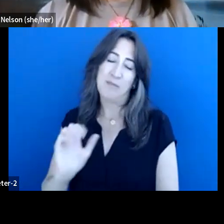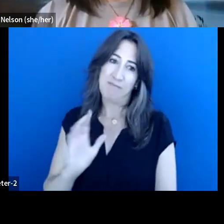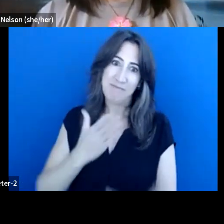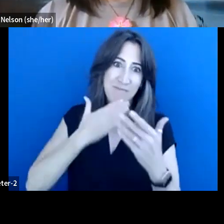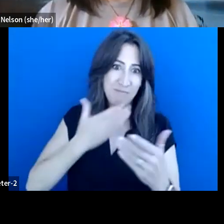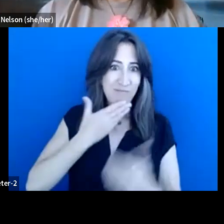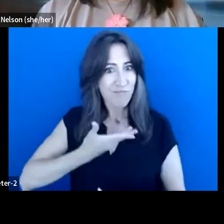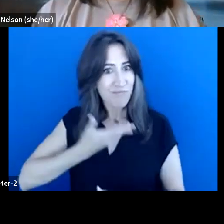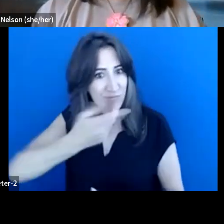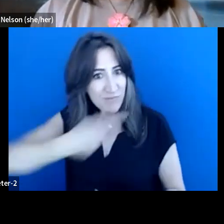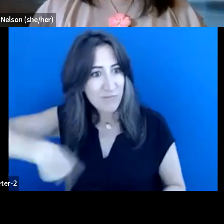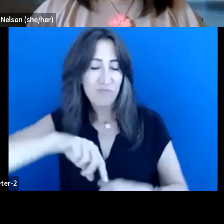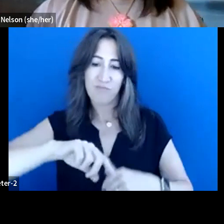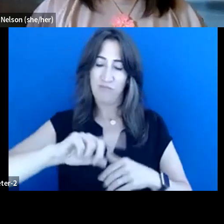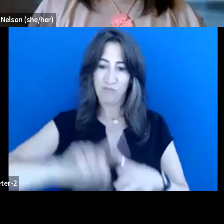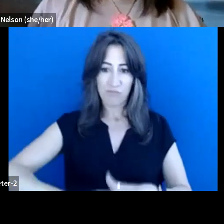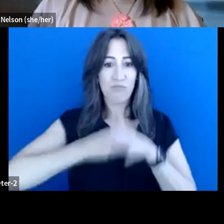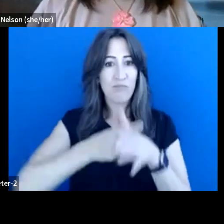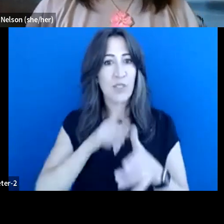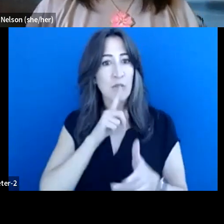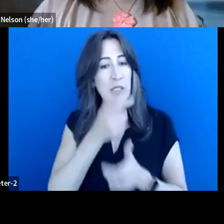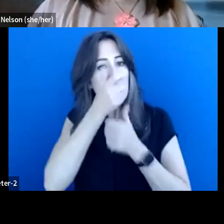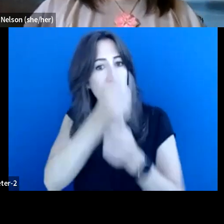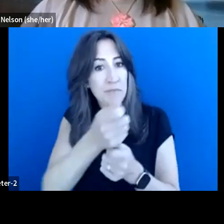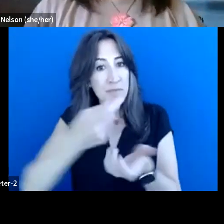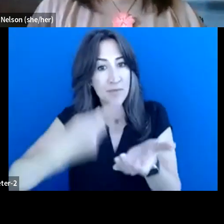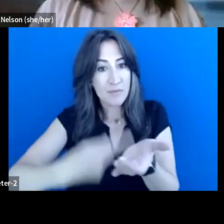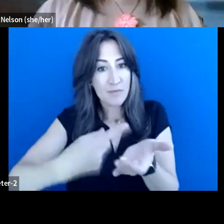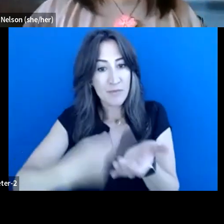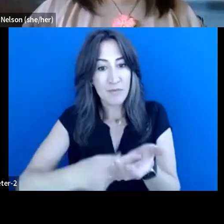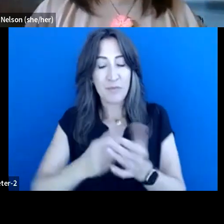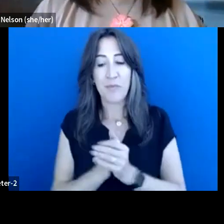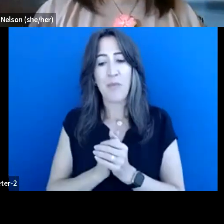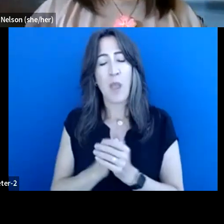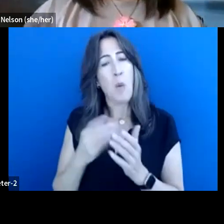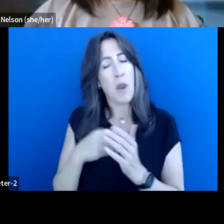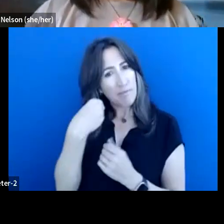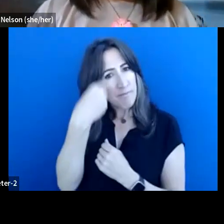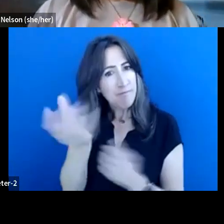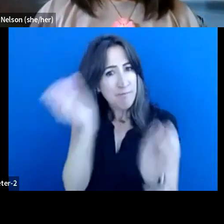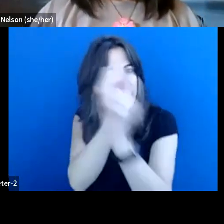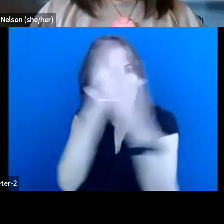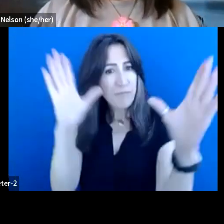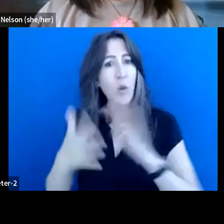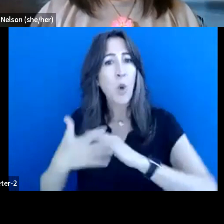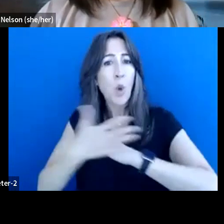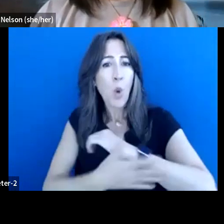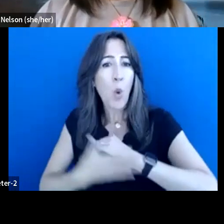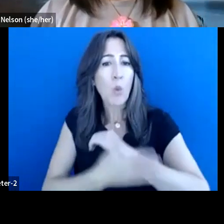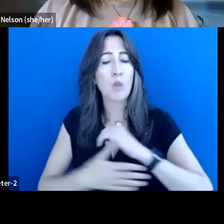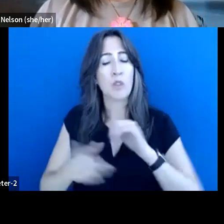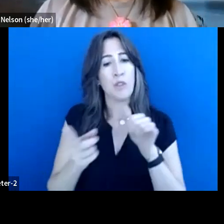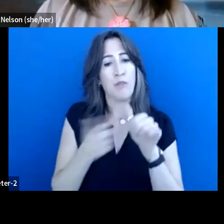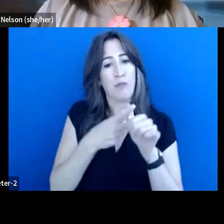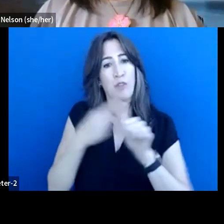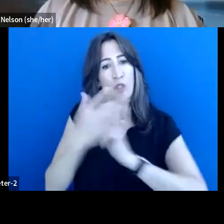conversation today. And just a little bit about Coastal First Nations. It's a unique alliance of